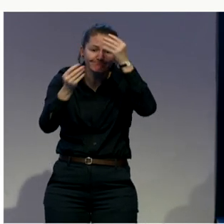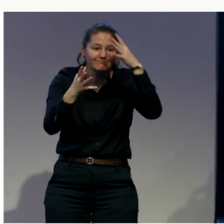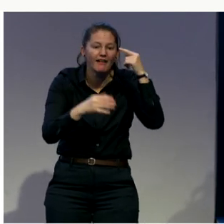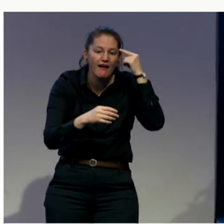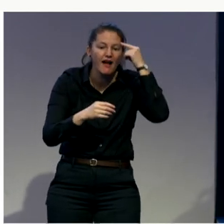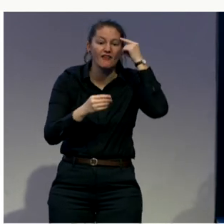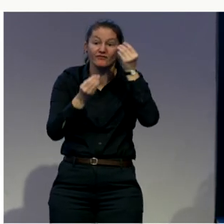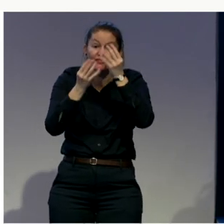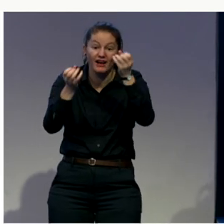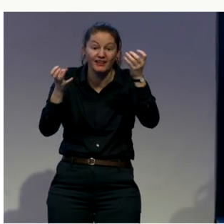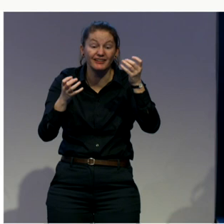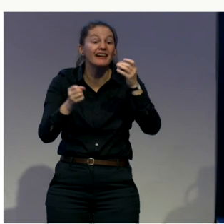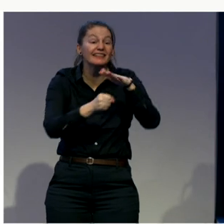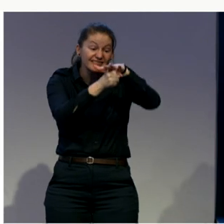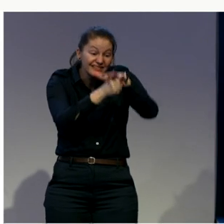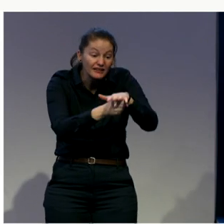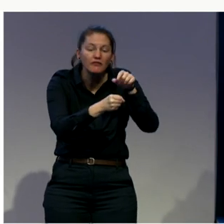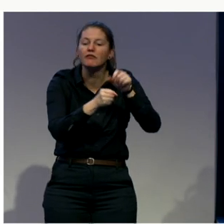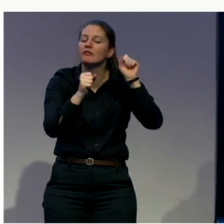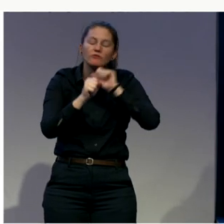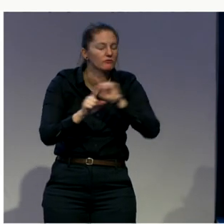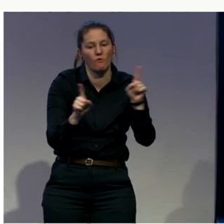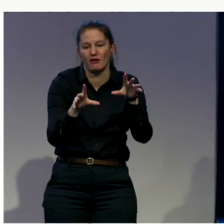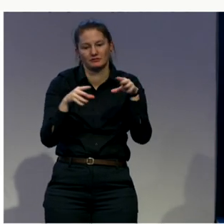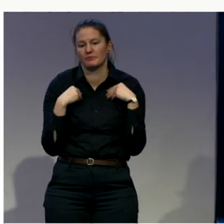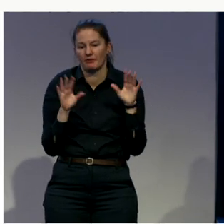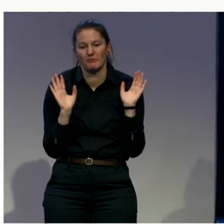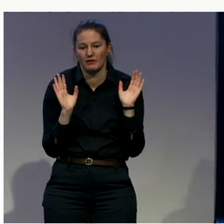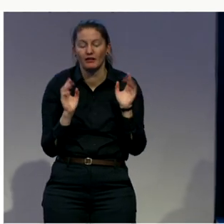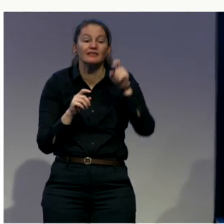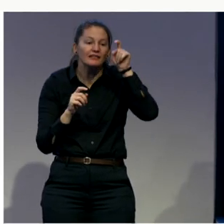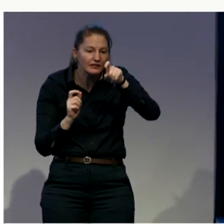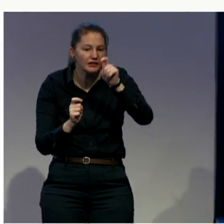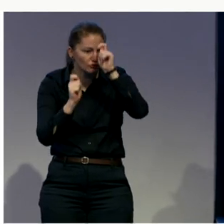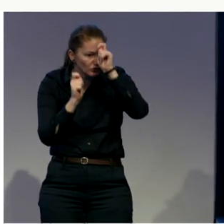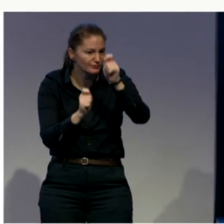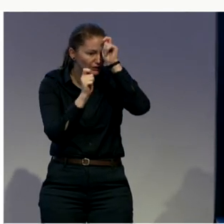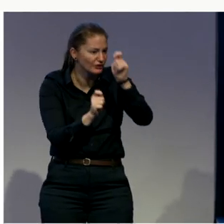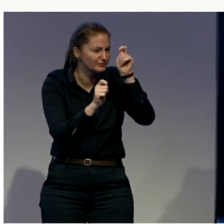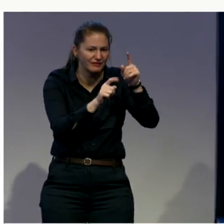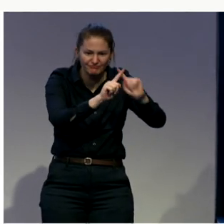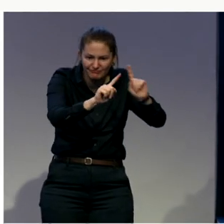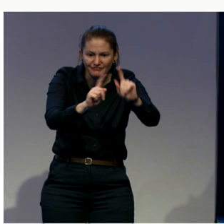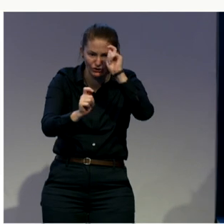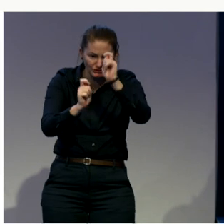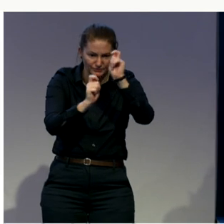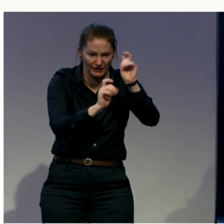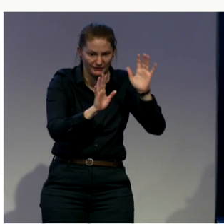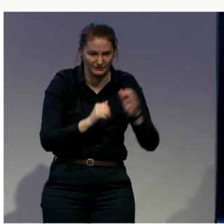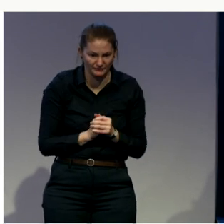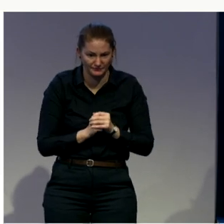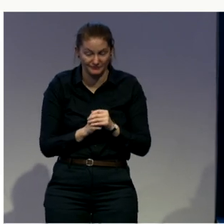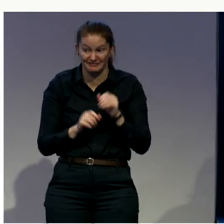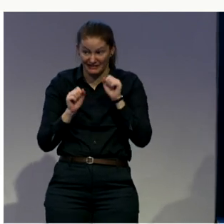people with proper respect. And the other, if I may, Chair, indulge, concern that I've got is